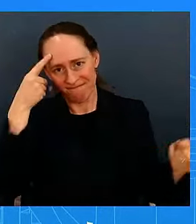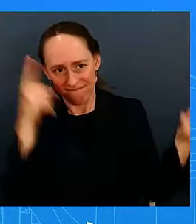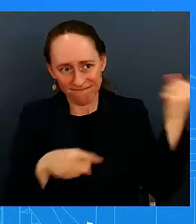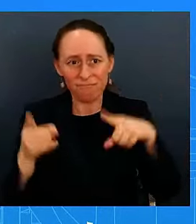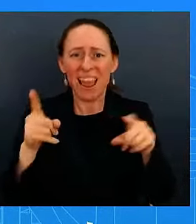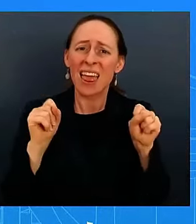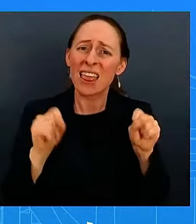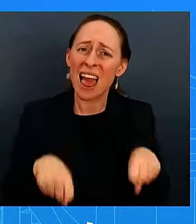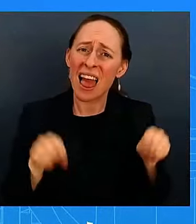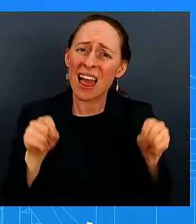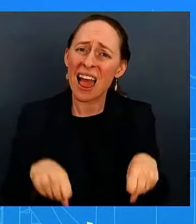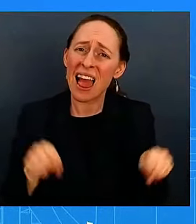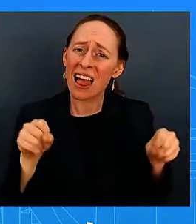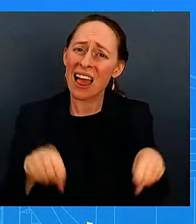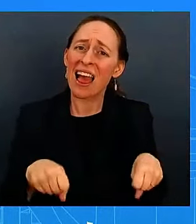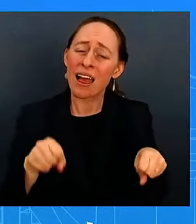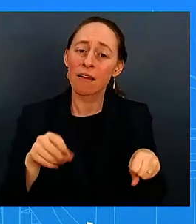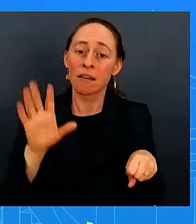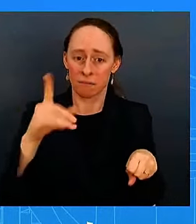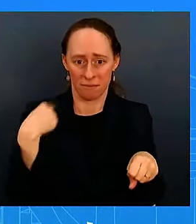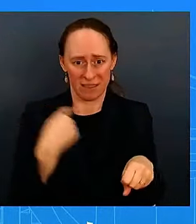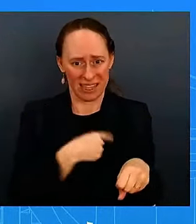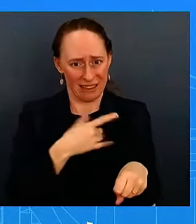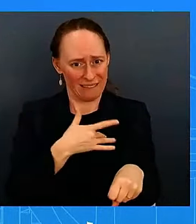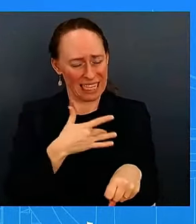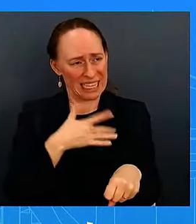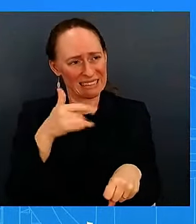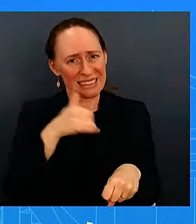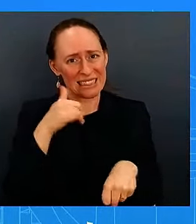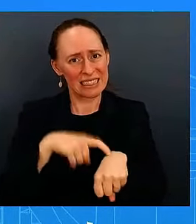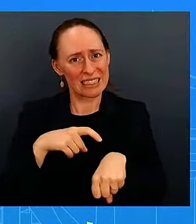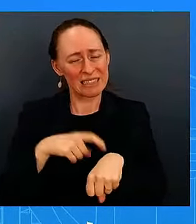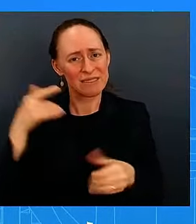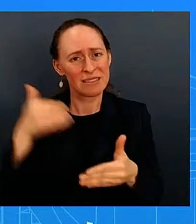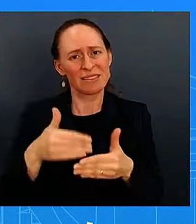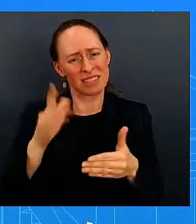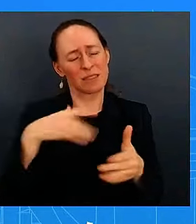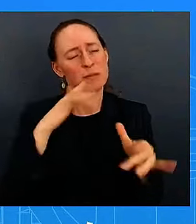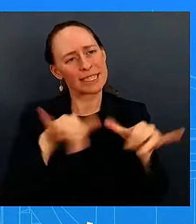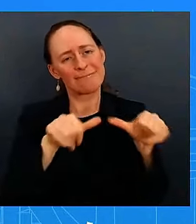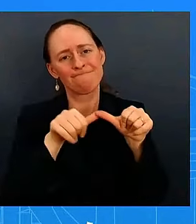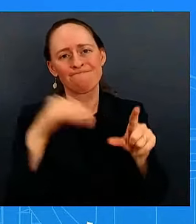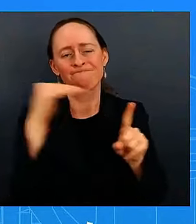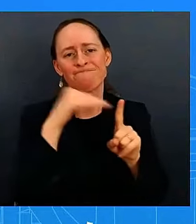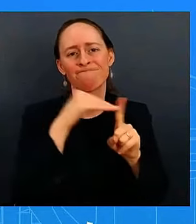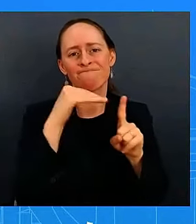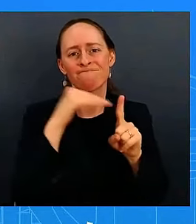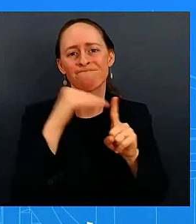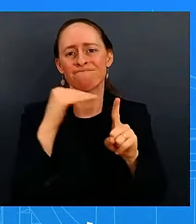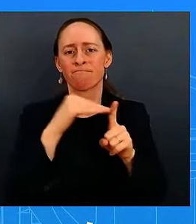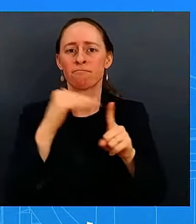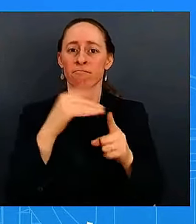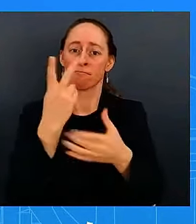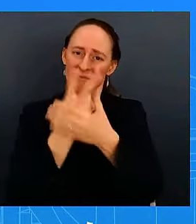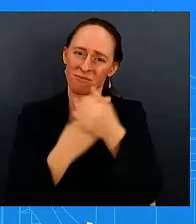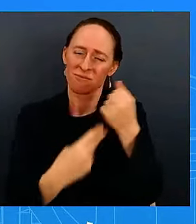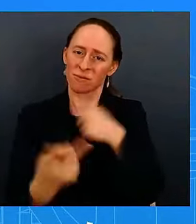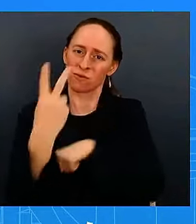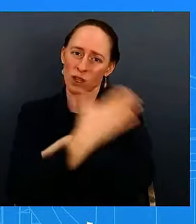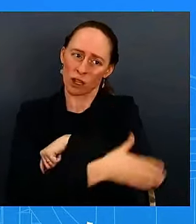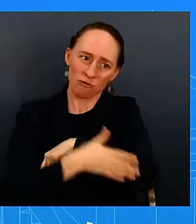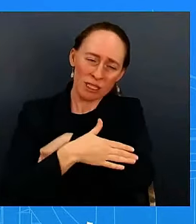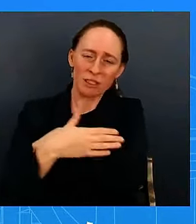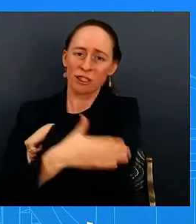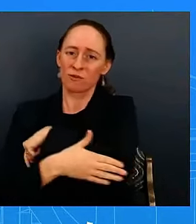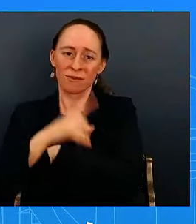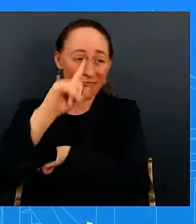to continue to do having those diplomatic uh conversation diplomacy is key here when we talk about uh potential escalation which we do not want